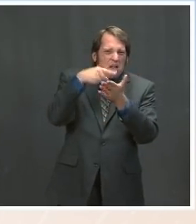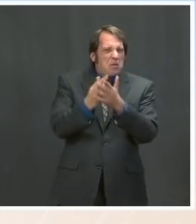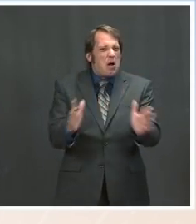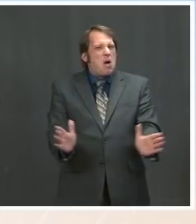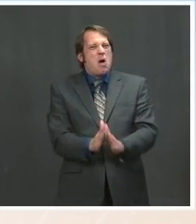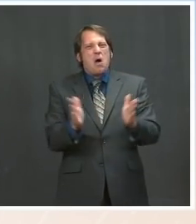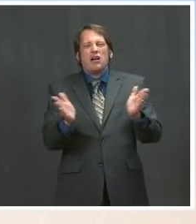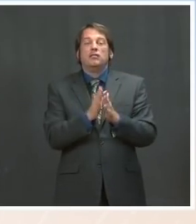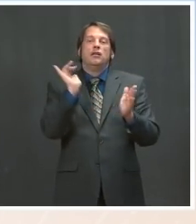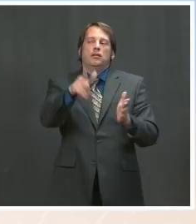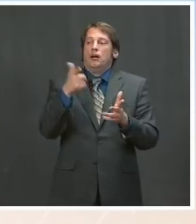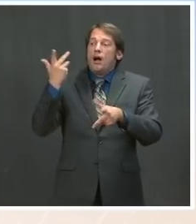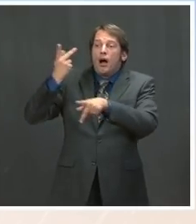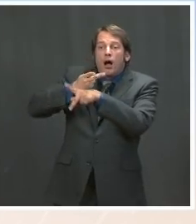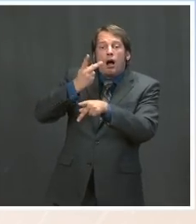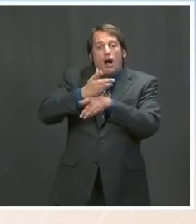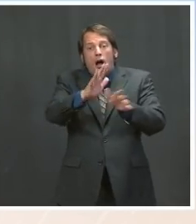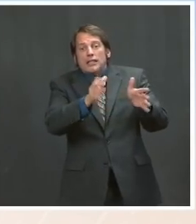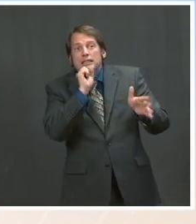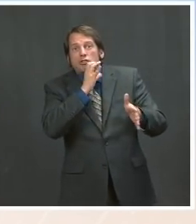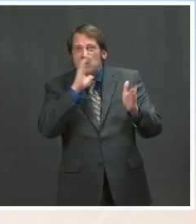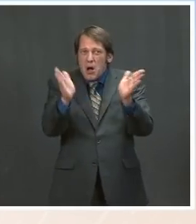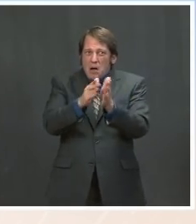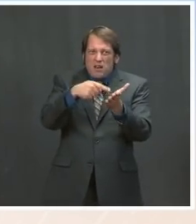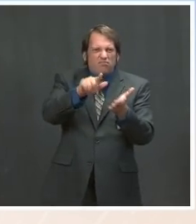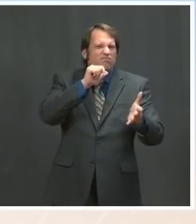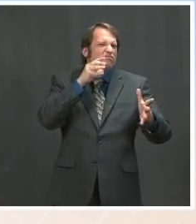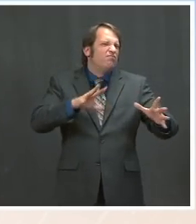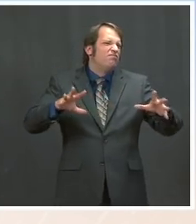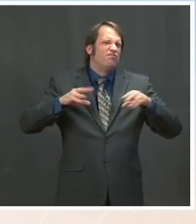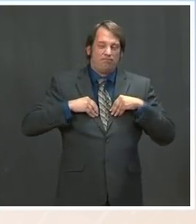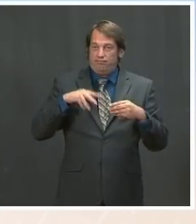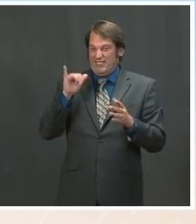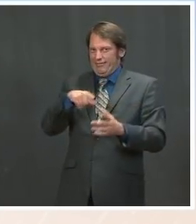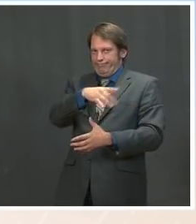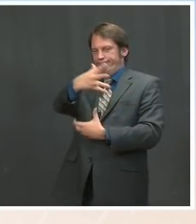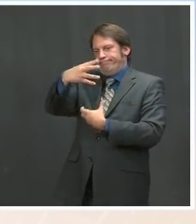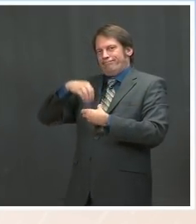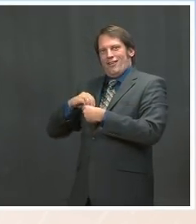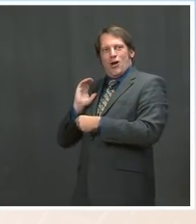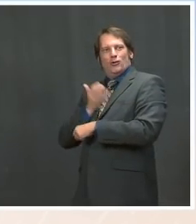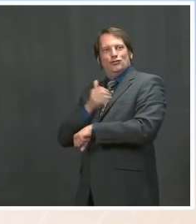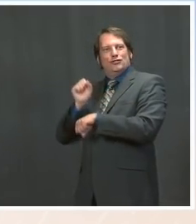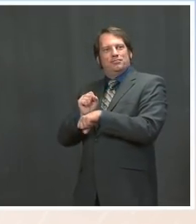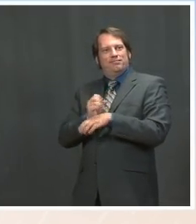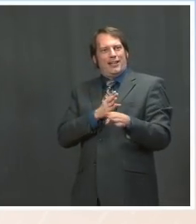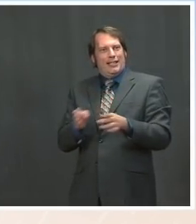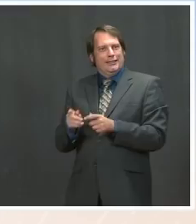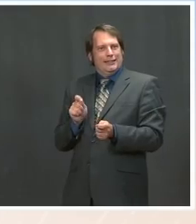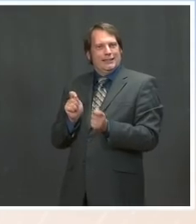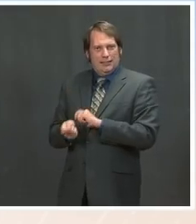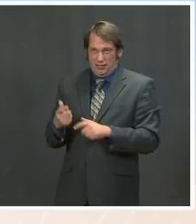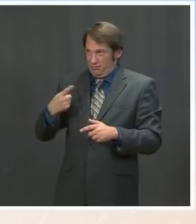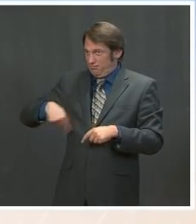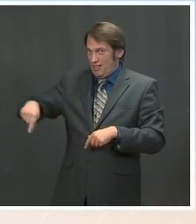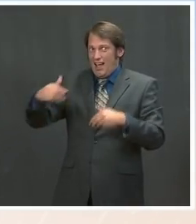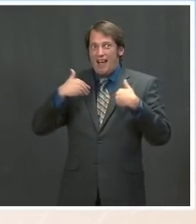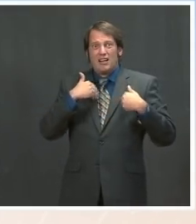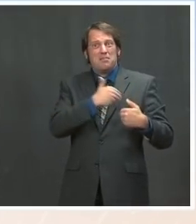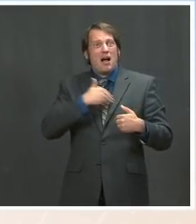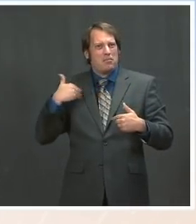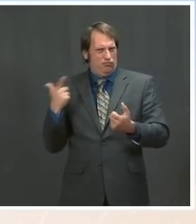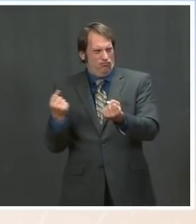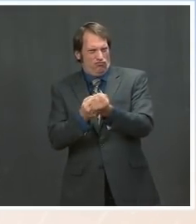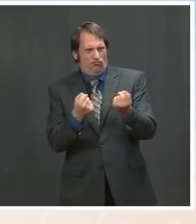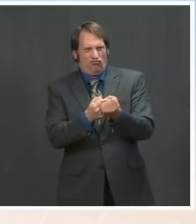he put that. We proposed that in that package. There will be a range of views. There are a lot of members who are absolutely for that and adamant that it should be included. There are some